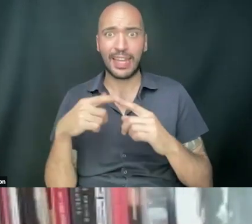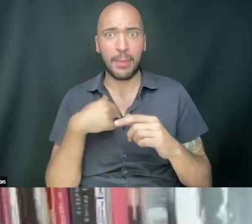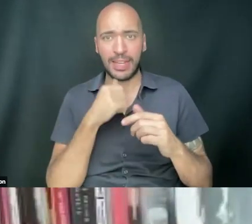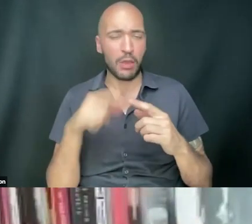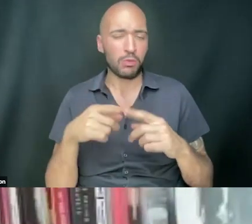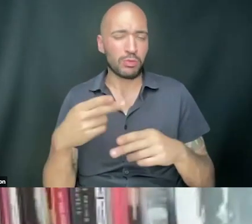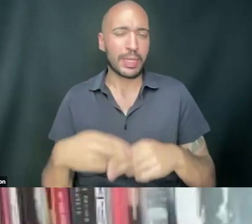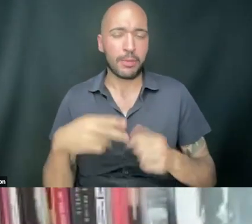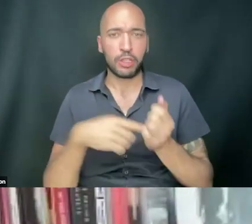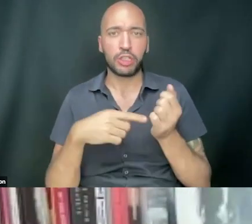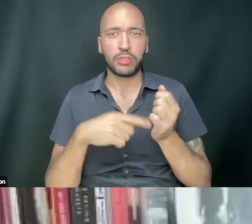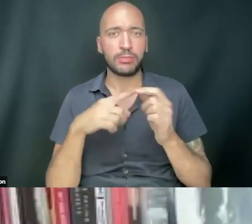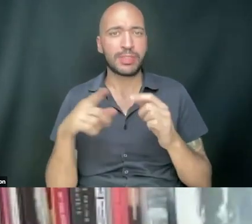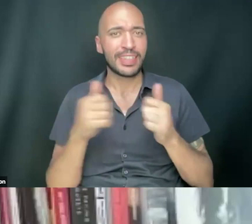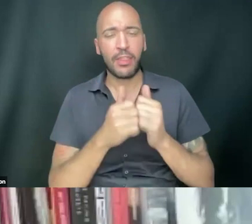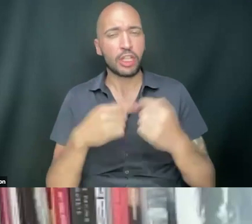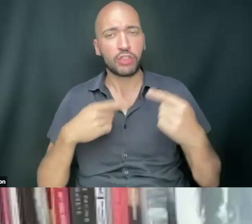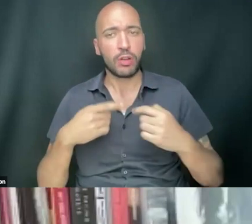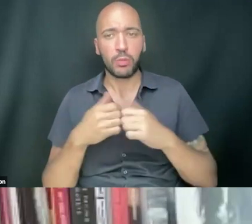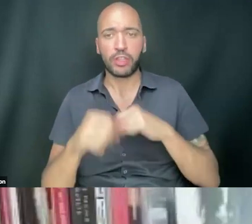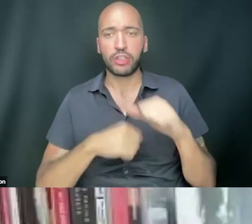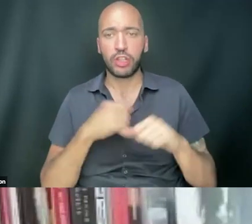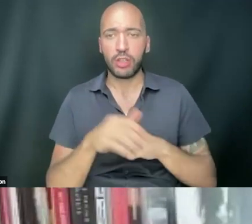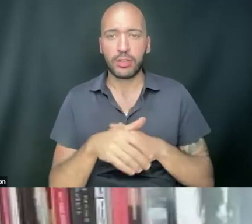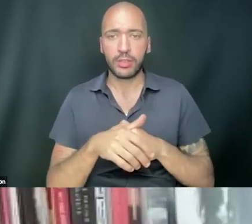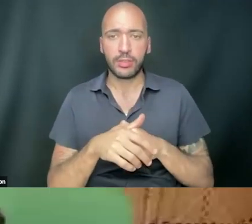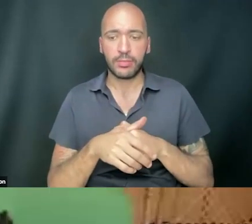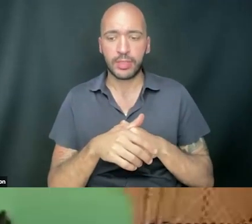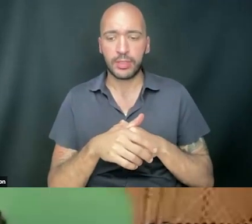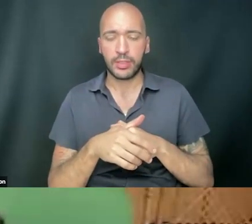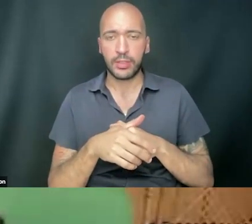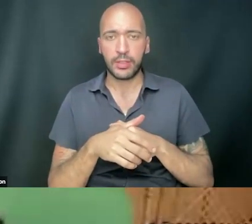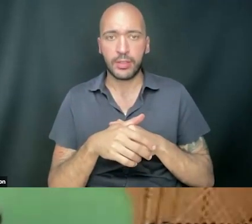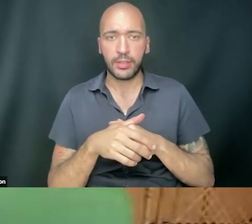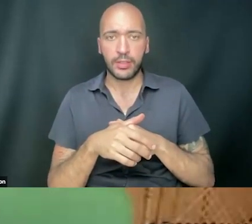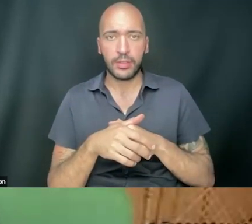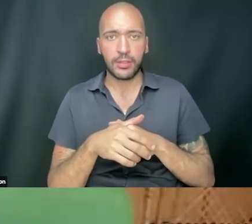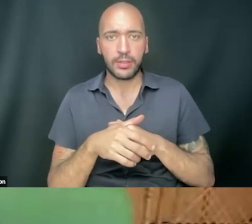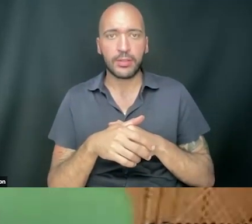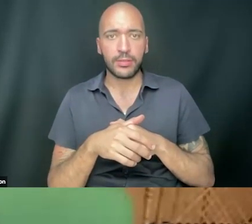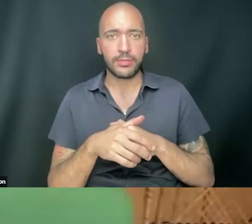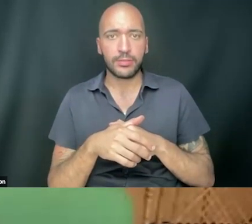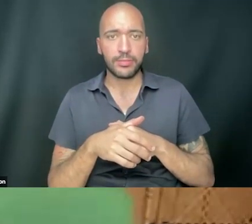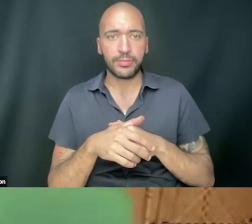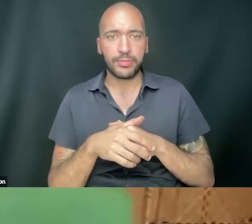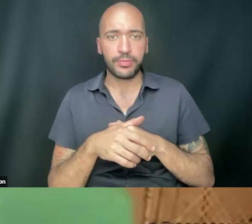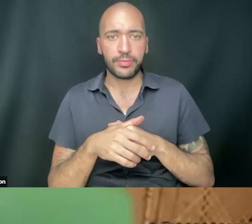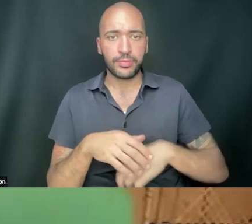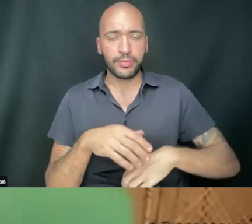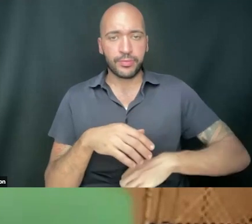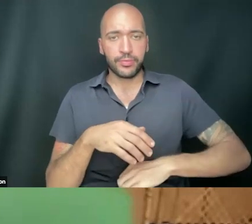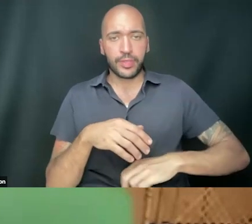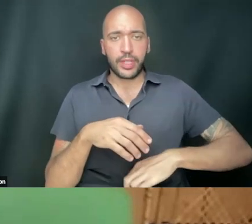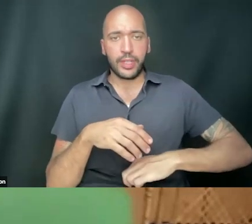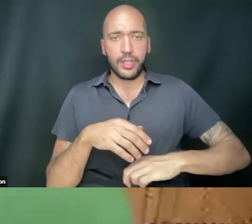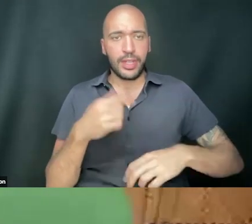get together and struggle with each other. You know? And anticipate in advance what's going to happen. Absolutely. And